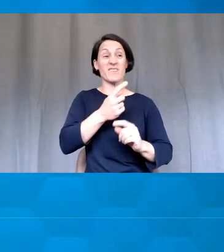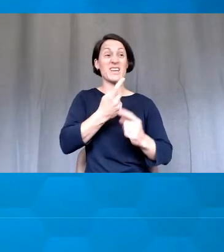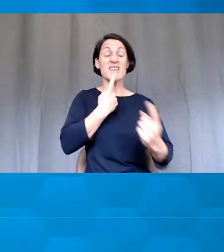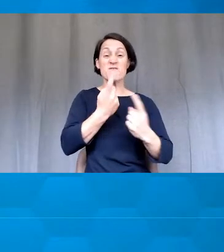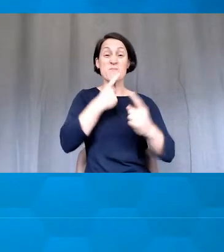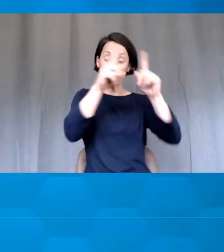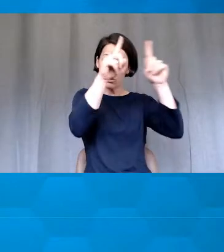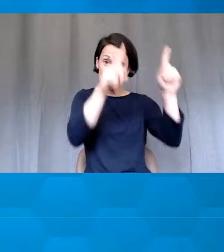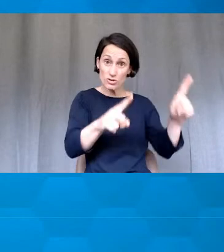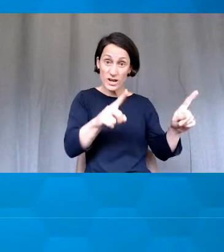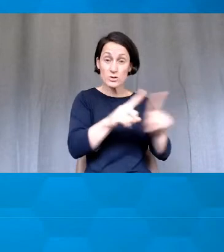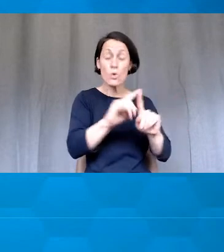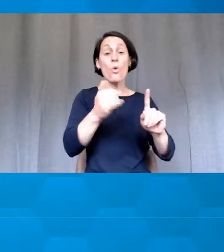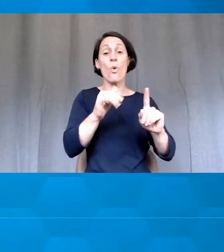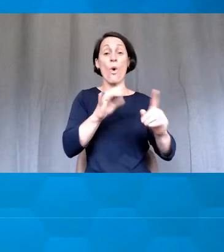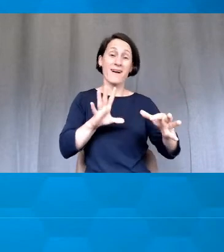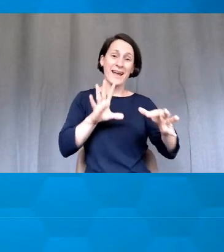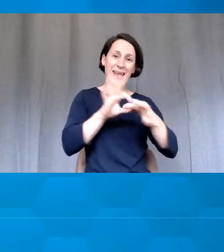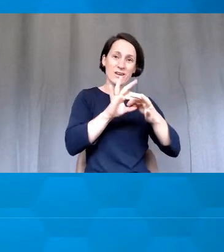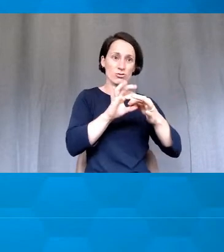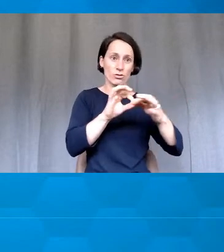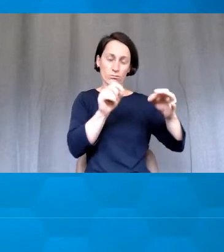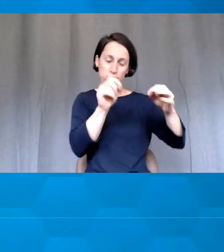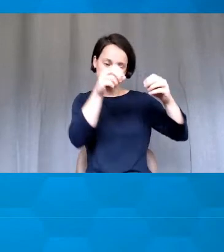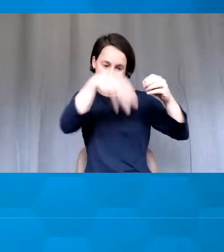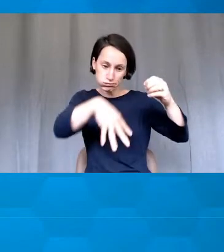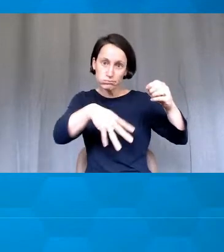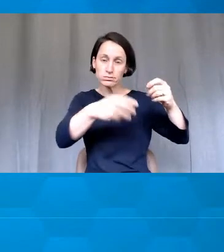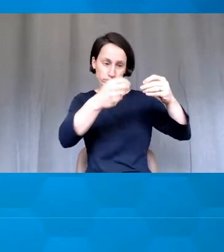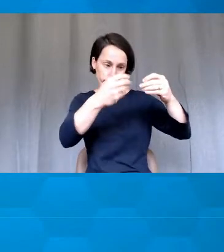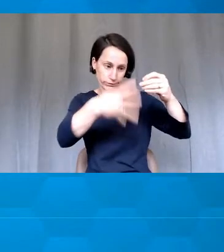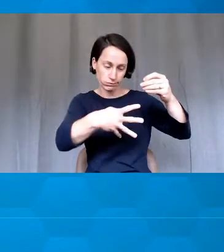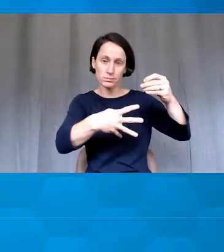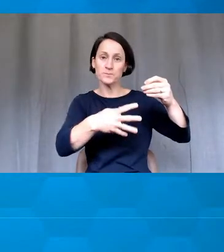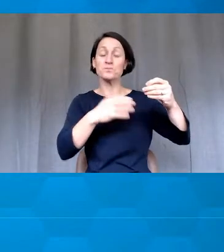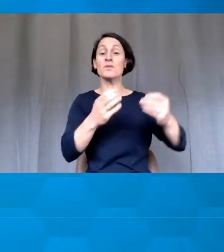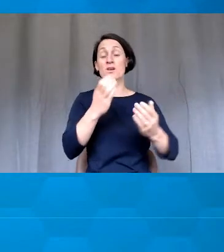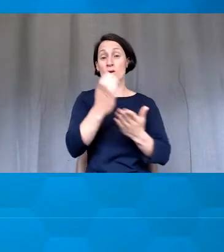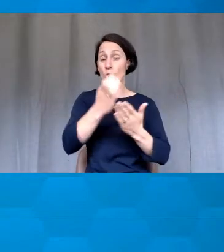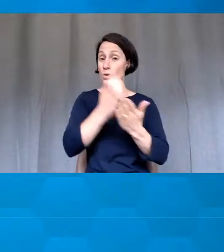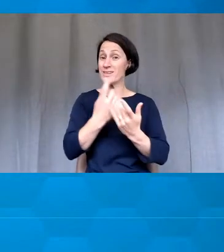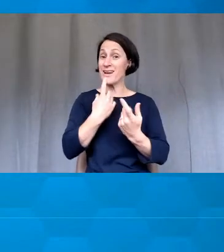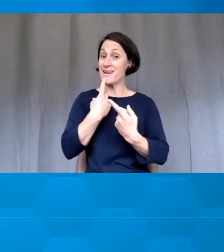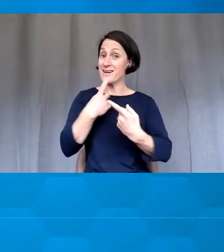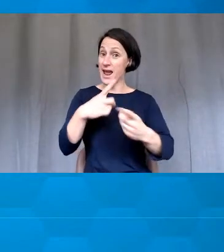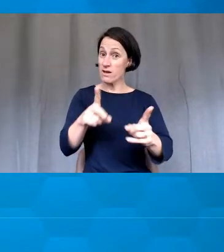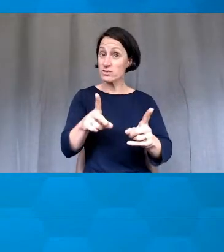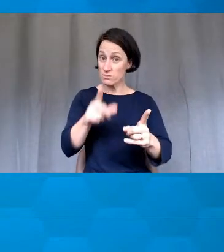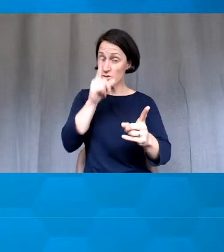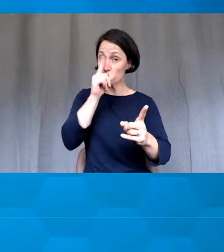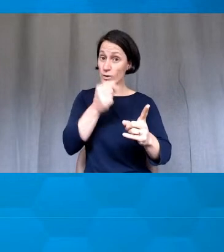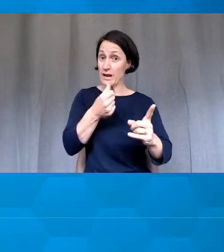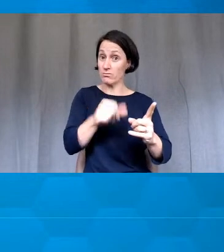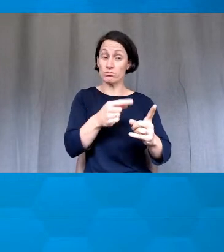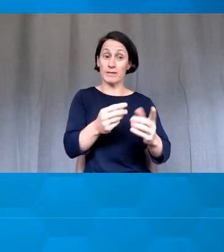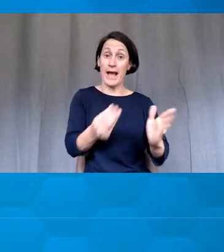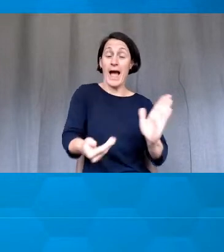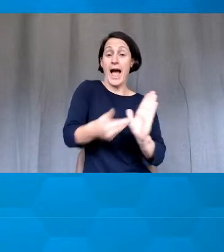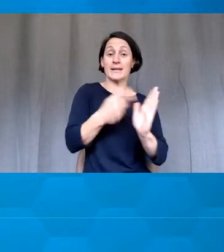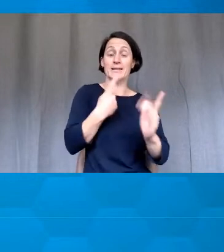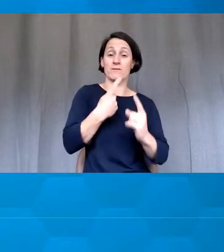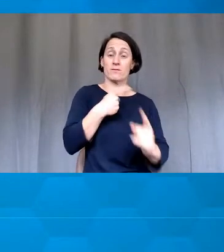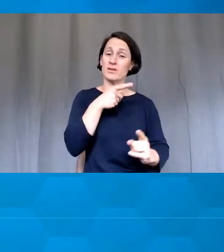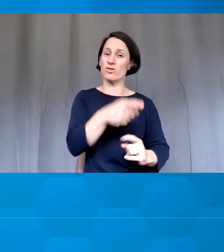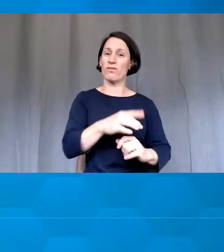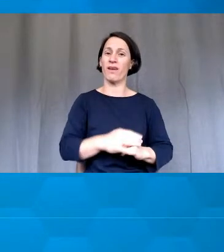little connection icon that they can see. Of course, announcements are a really good thing that you can use. A